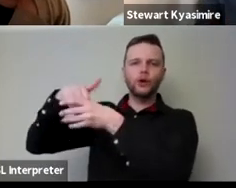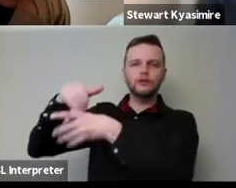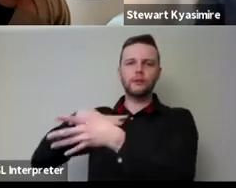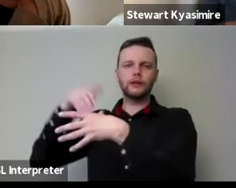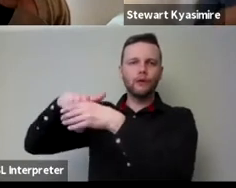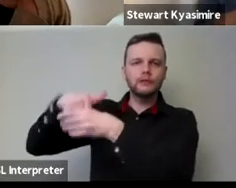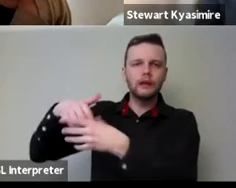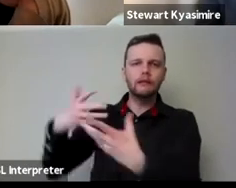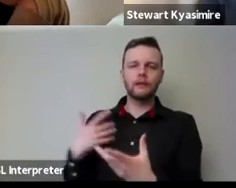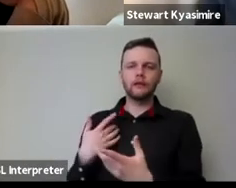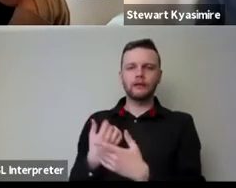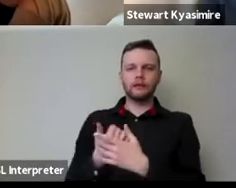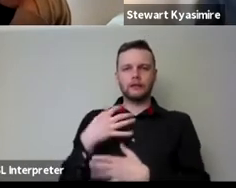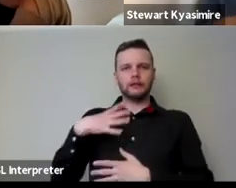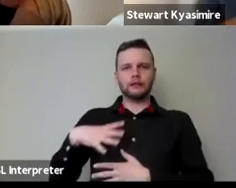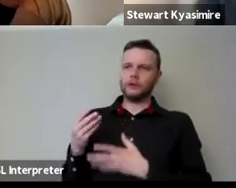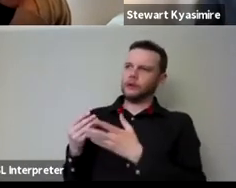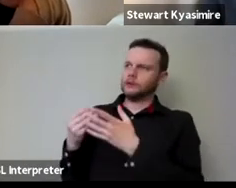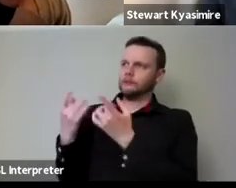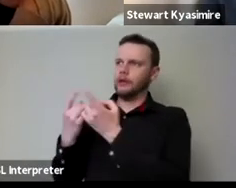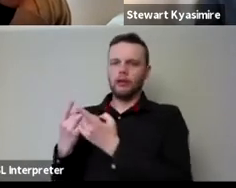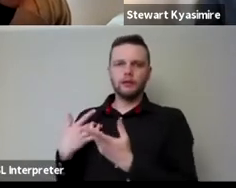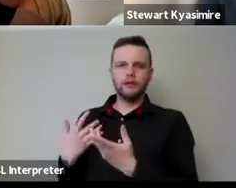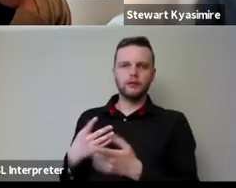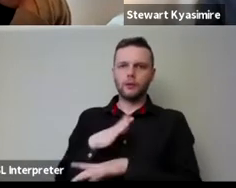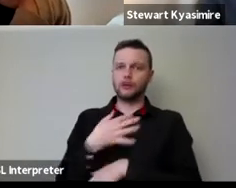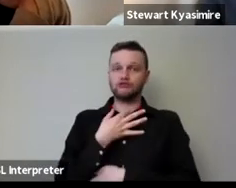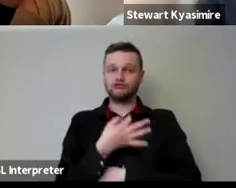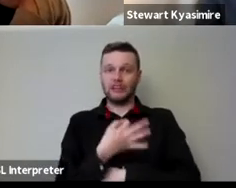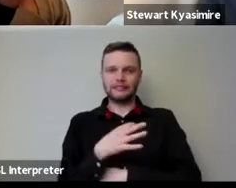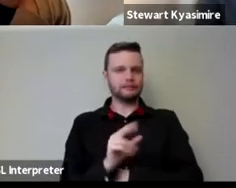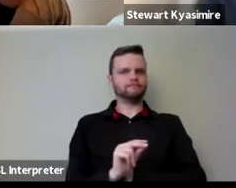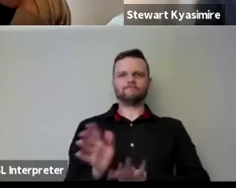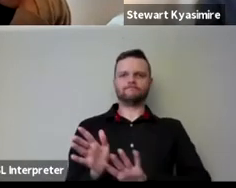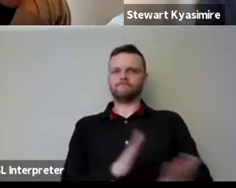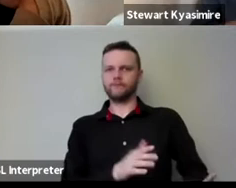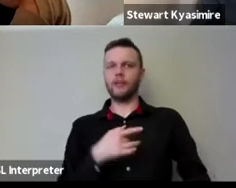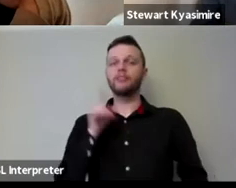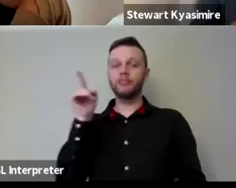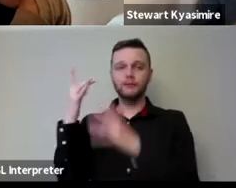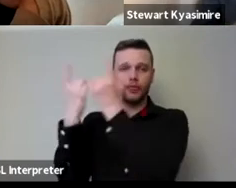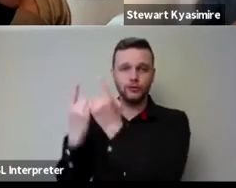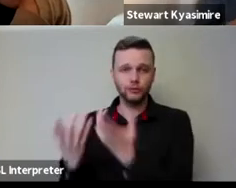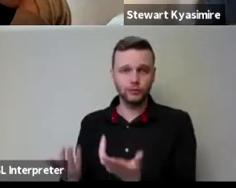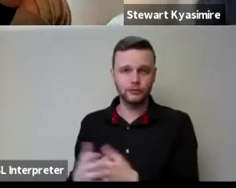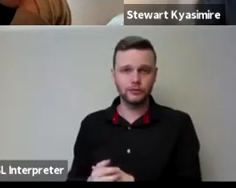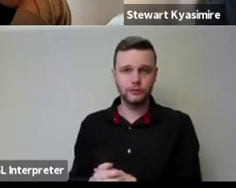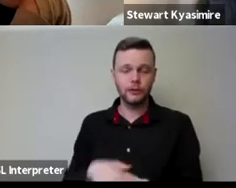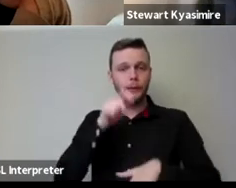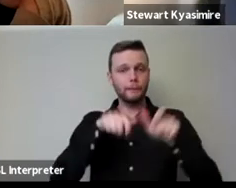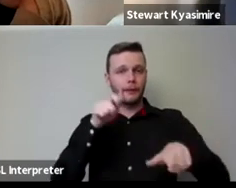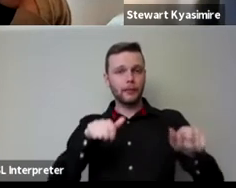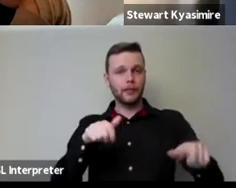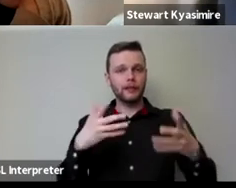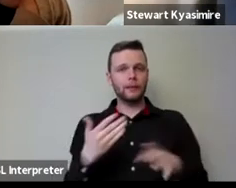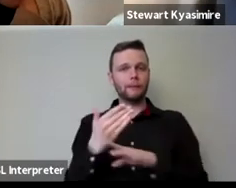as possible they've got mortgages to pay they don't want to take any risks and that that's what the issue is people are now people prior to